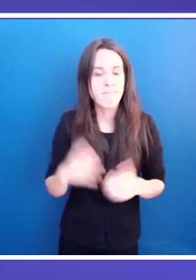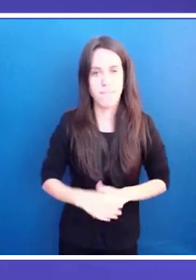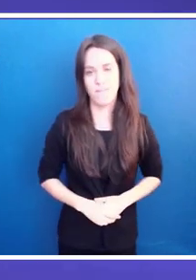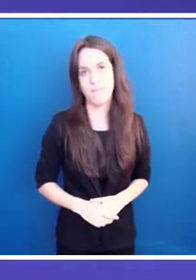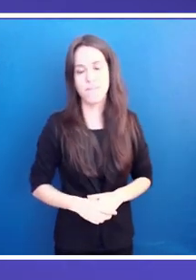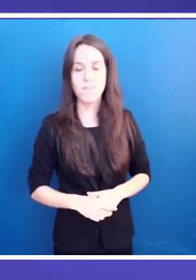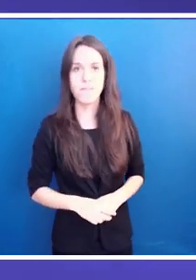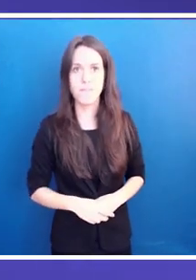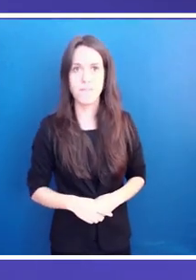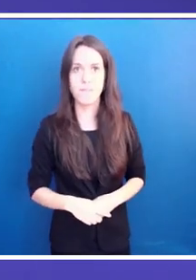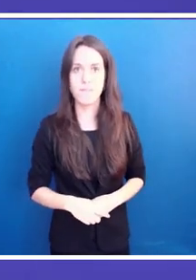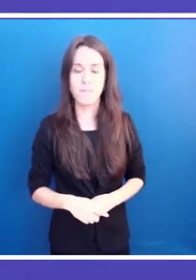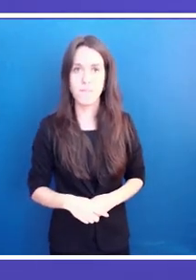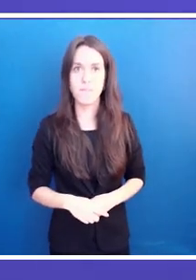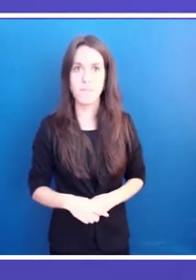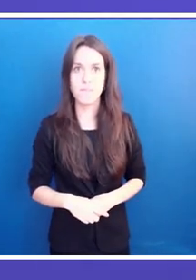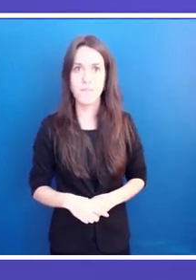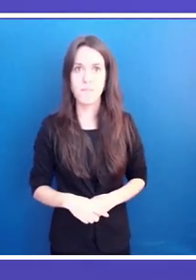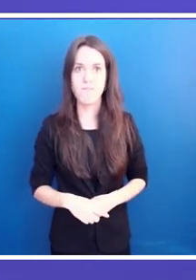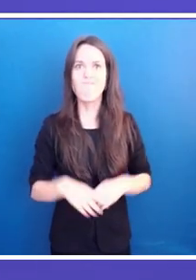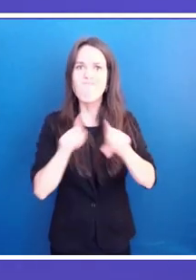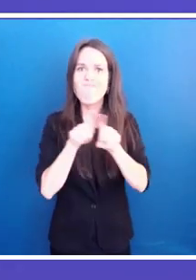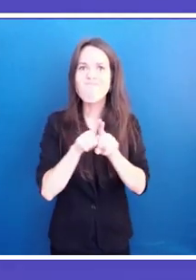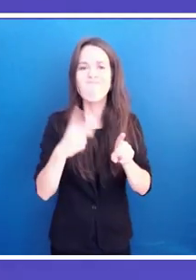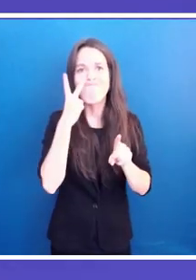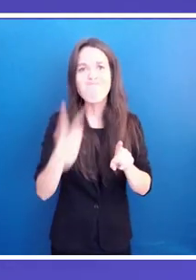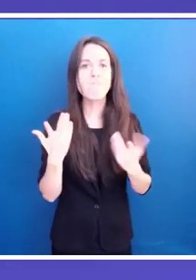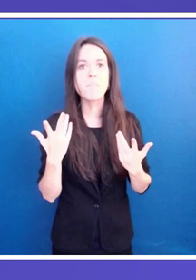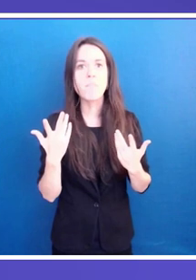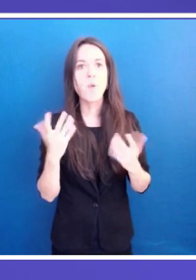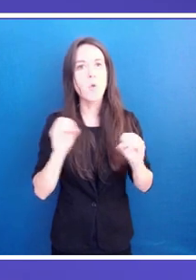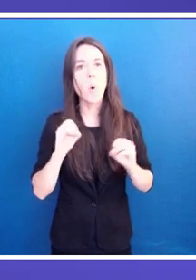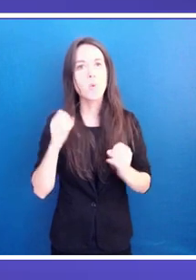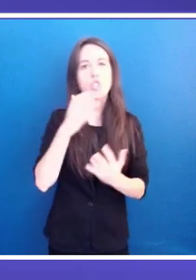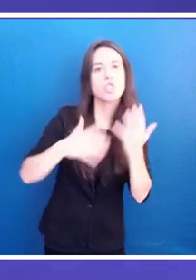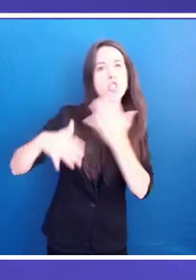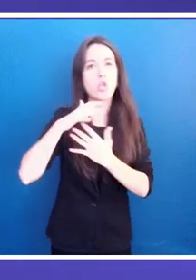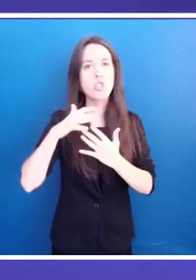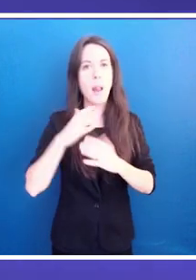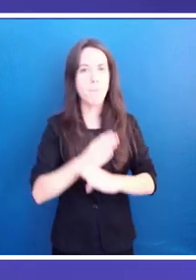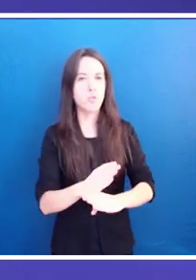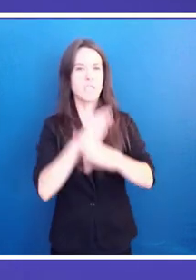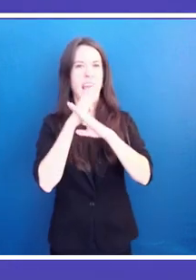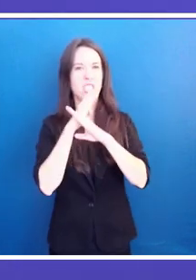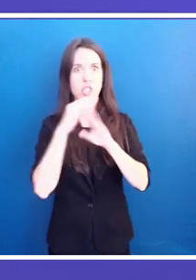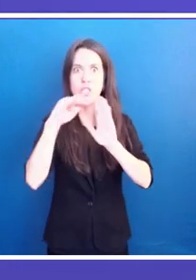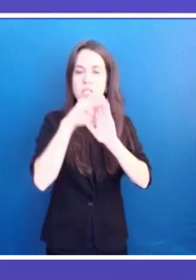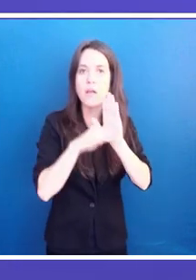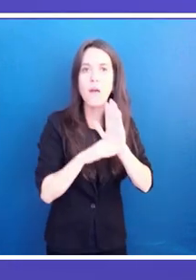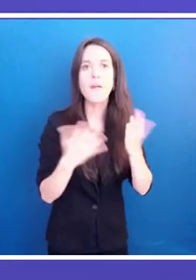There were no social protection measures provided to people working in the informal sector